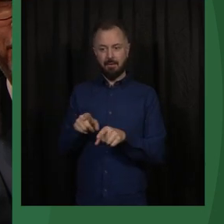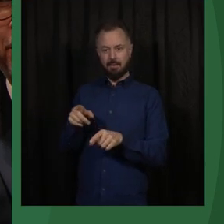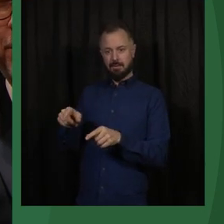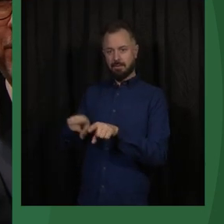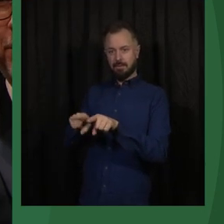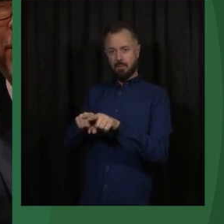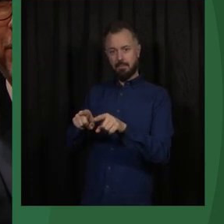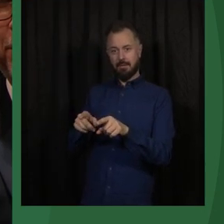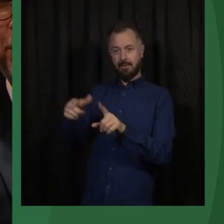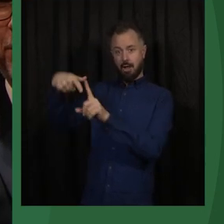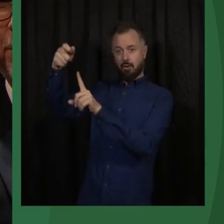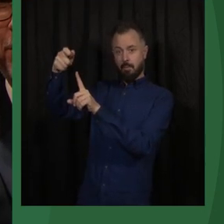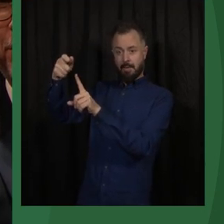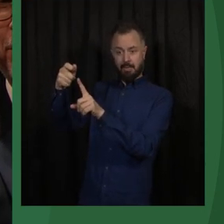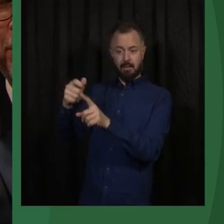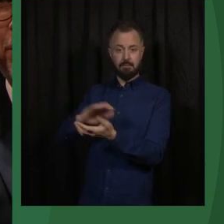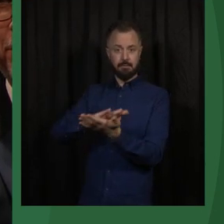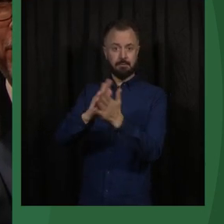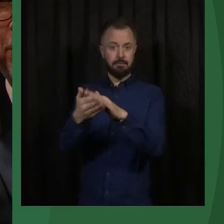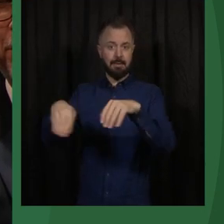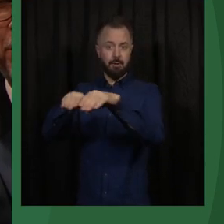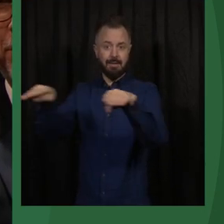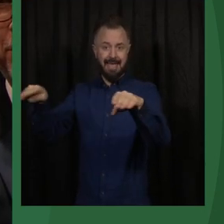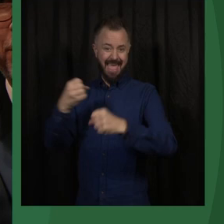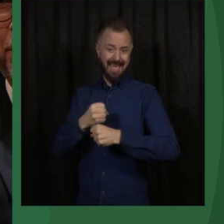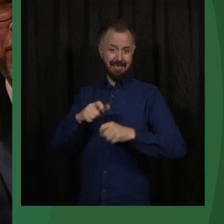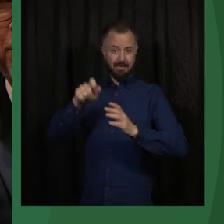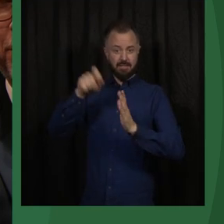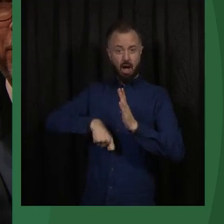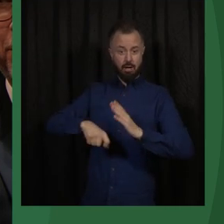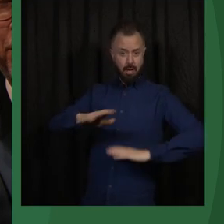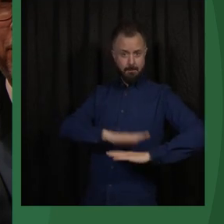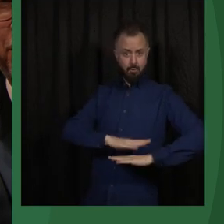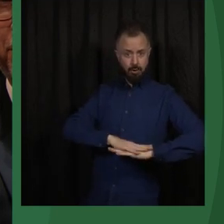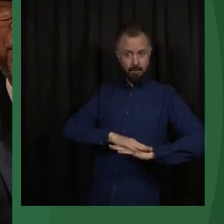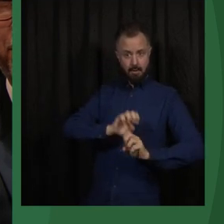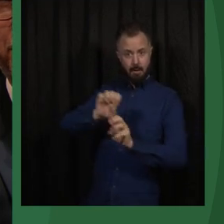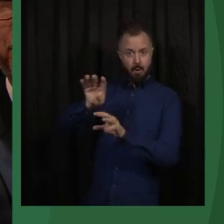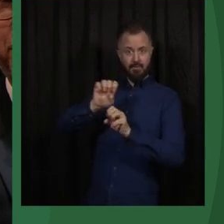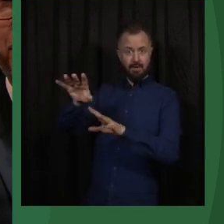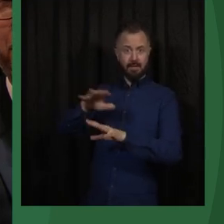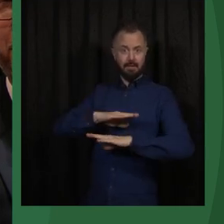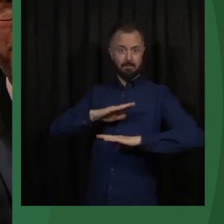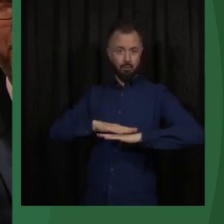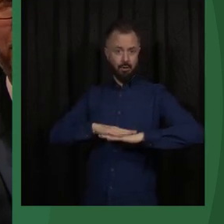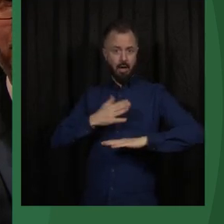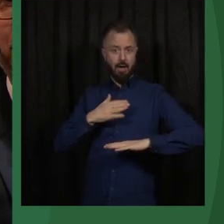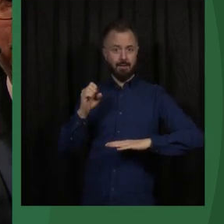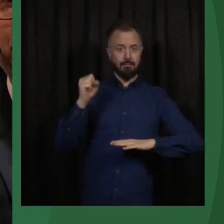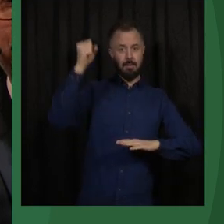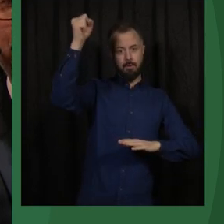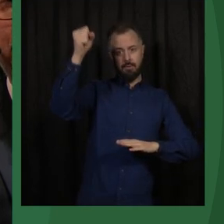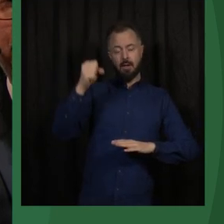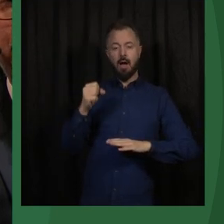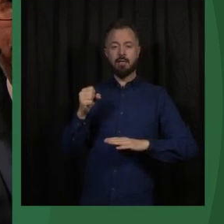from the top, it often originates at the bottom. Like these splits, these inspirations to democratize,